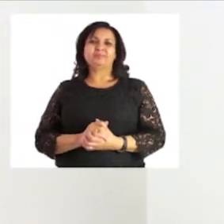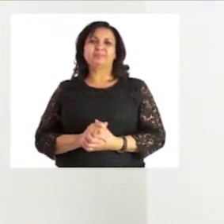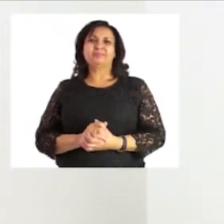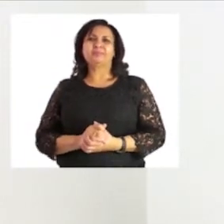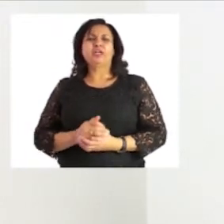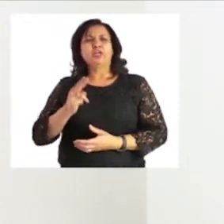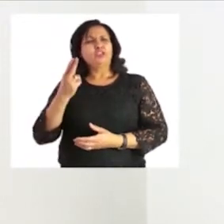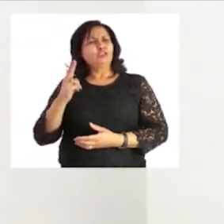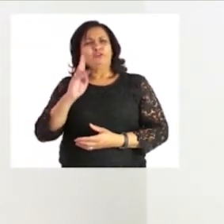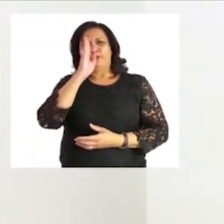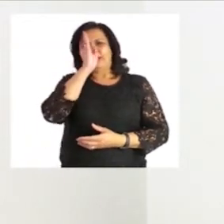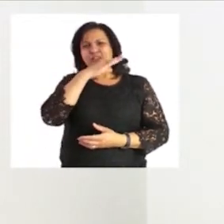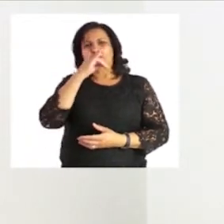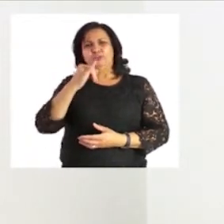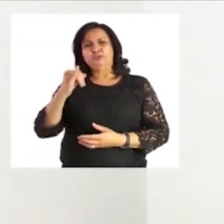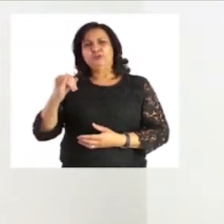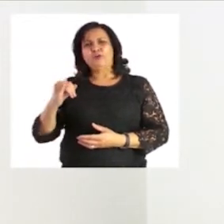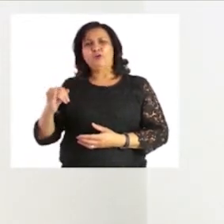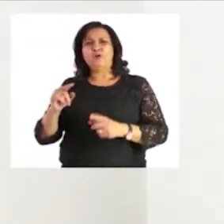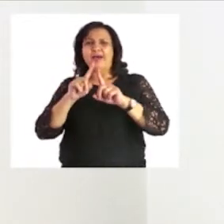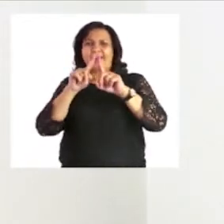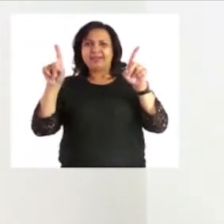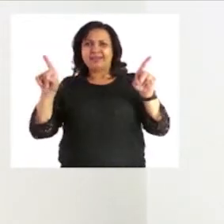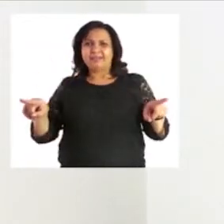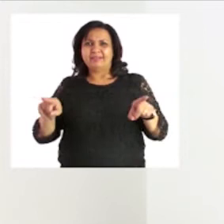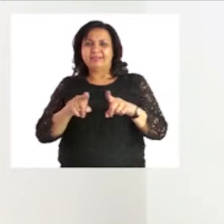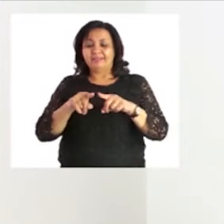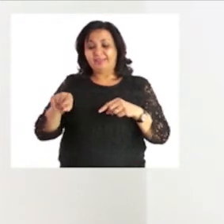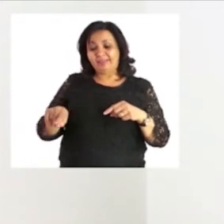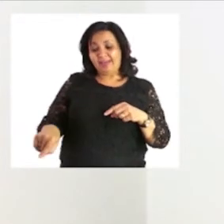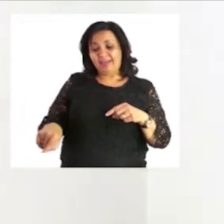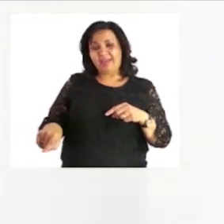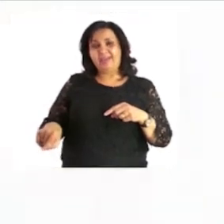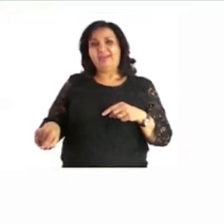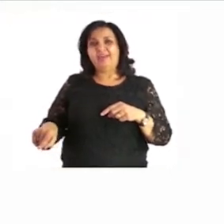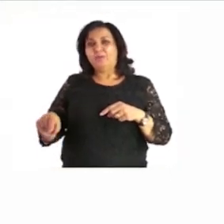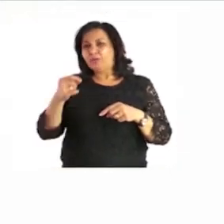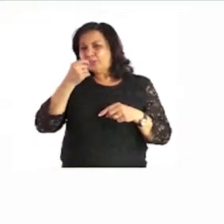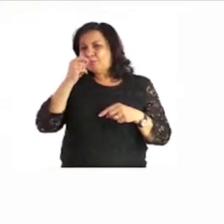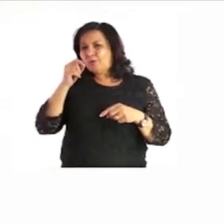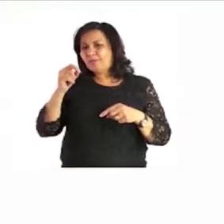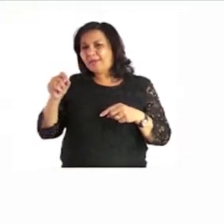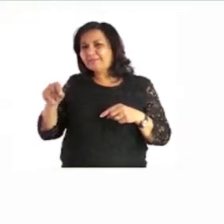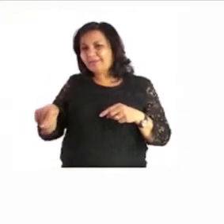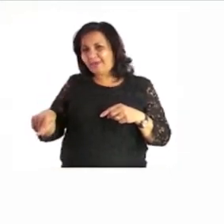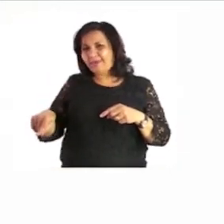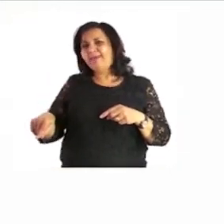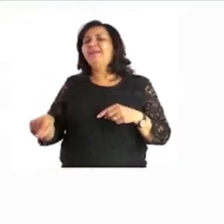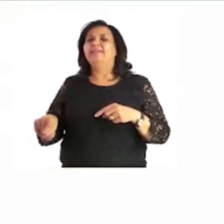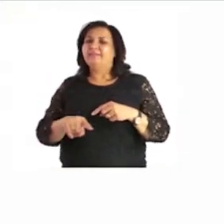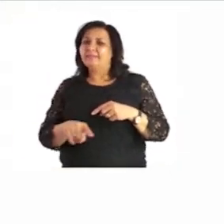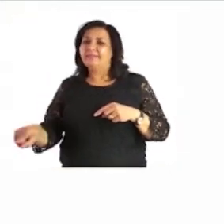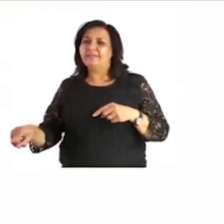rectangle at the bottom of the bottom of page 16 yes there is an